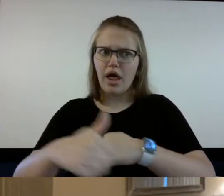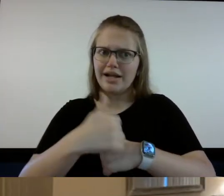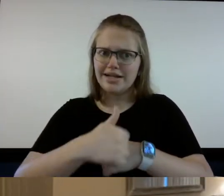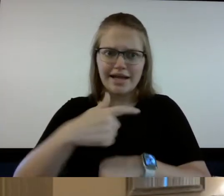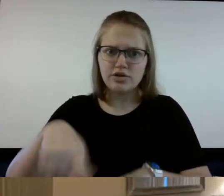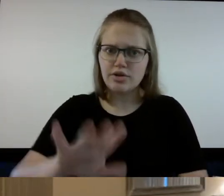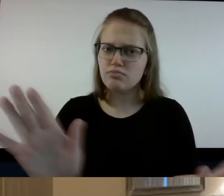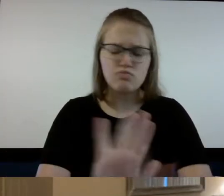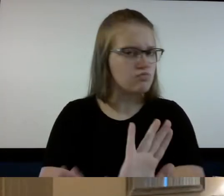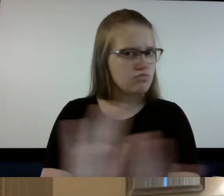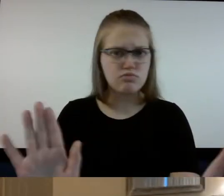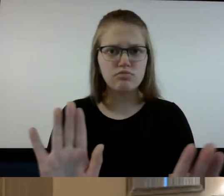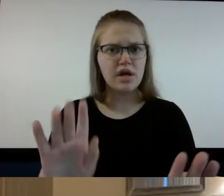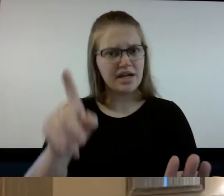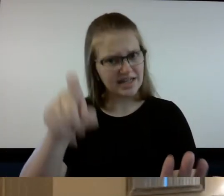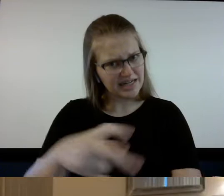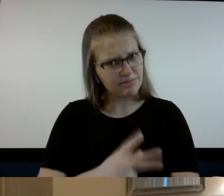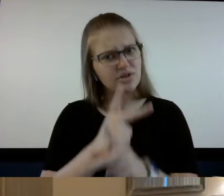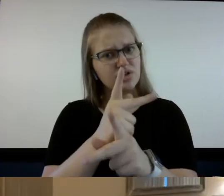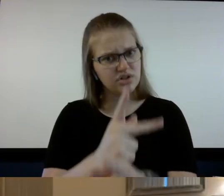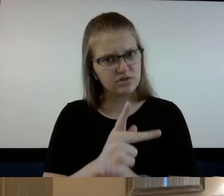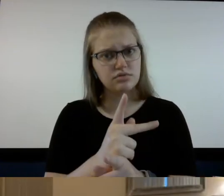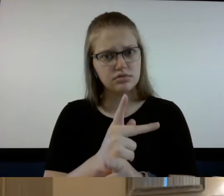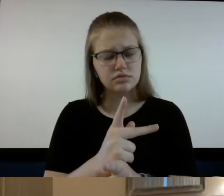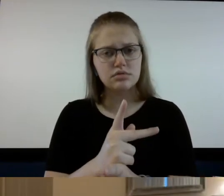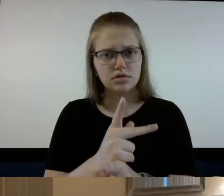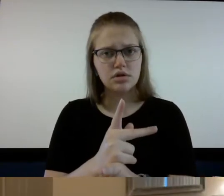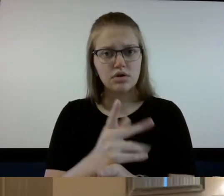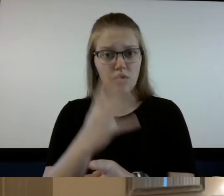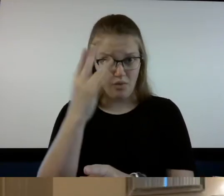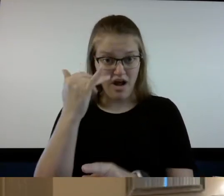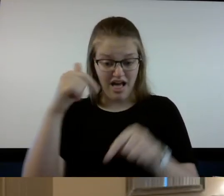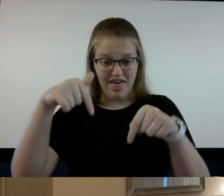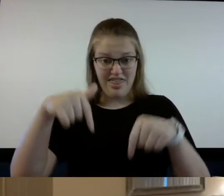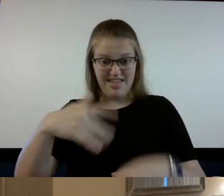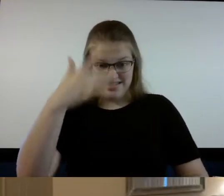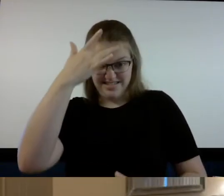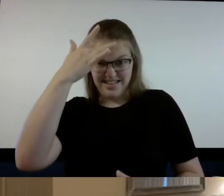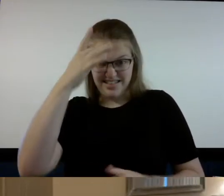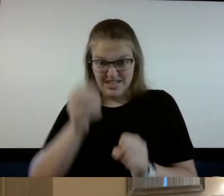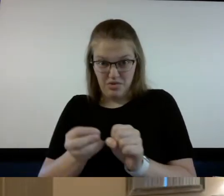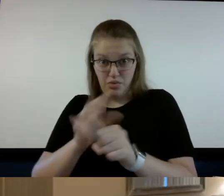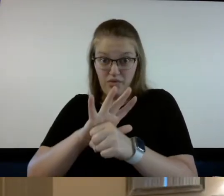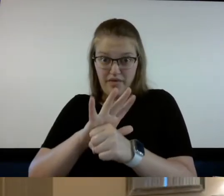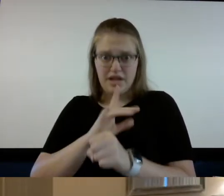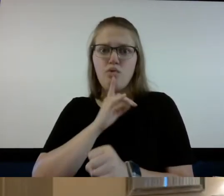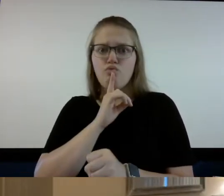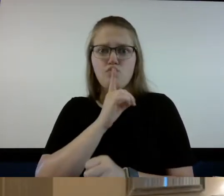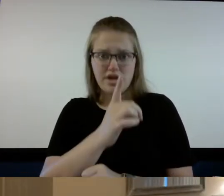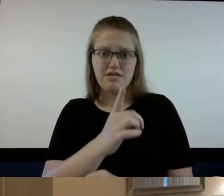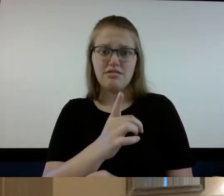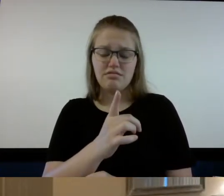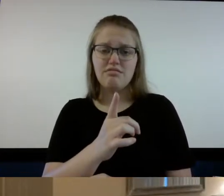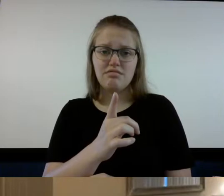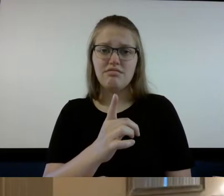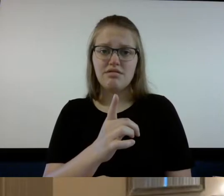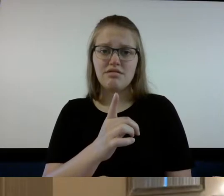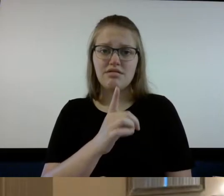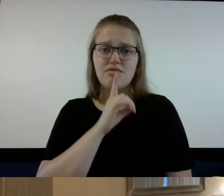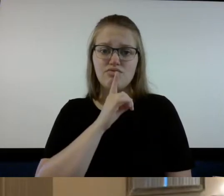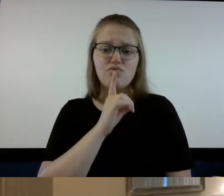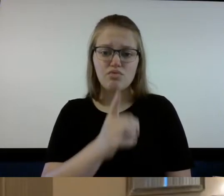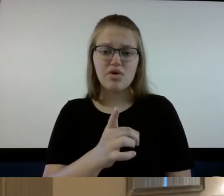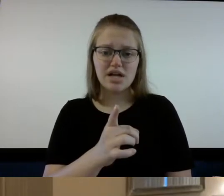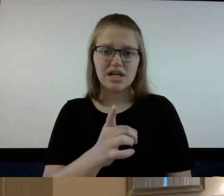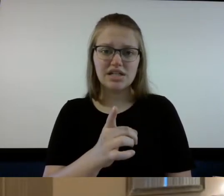their life in jeopardy because it it's real um and it it's this is